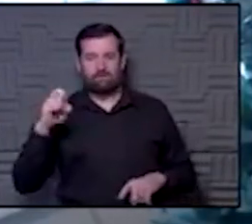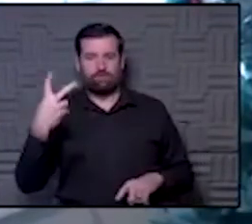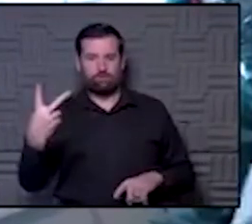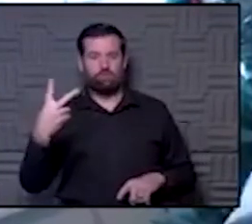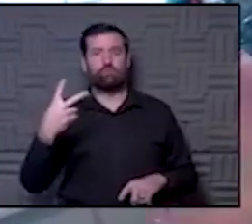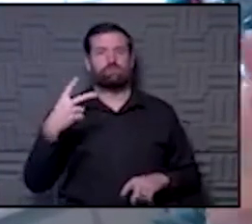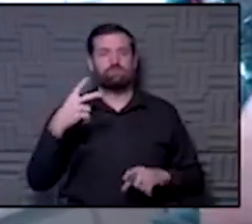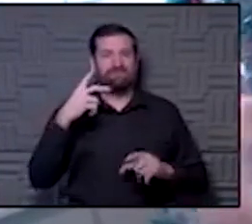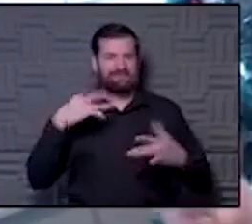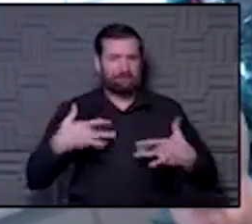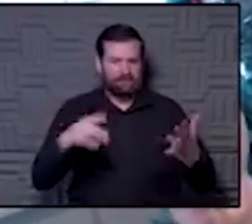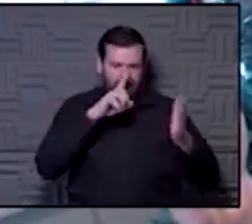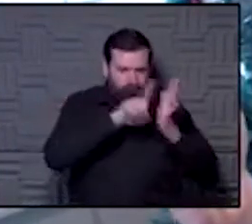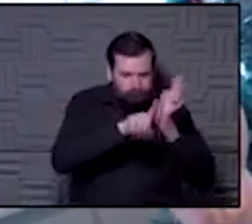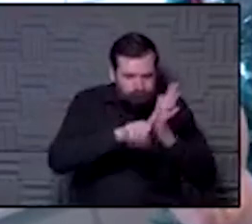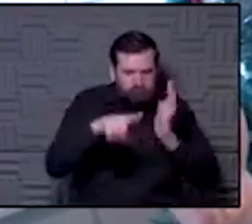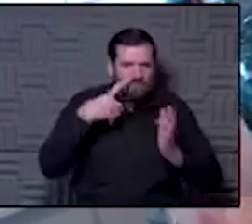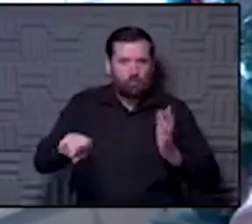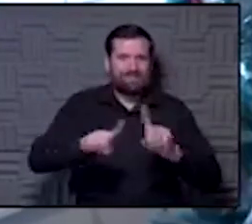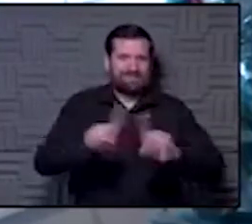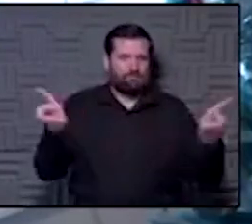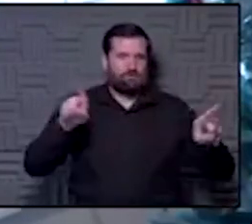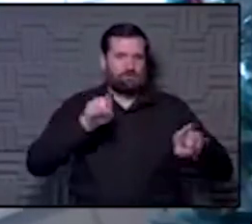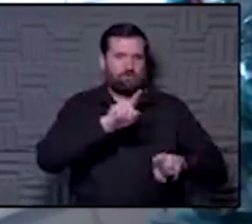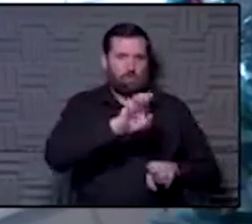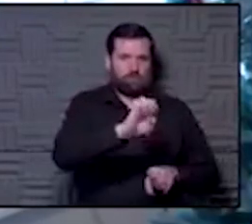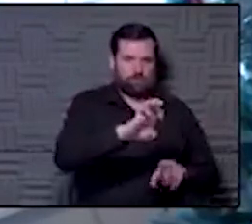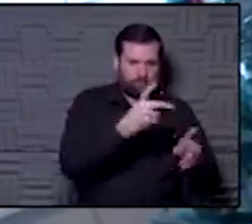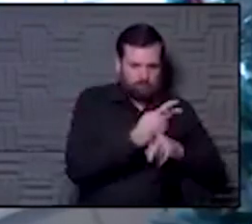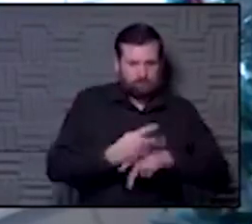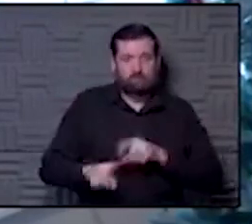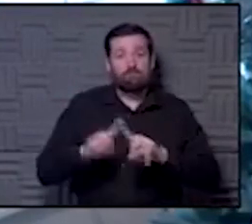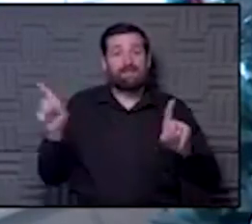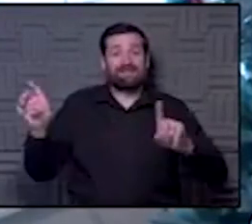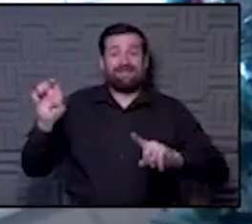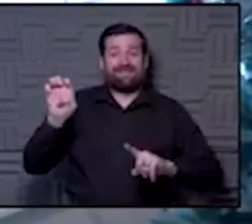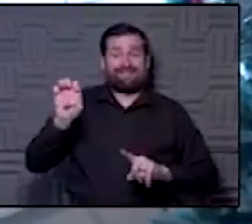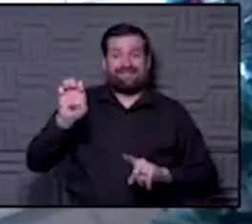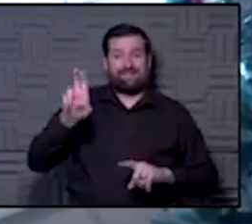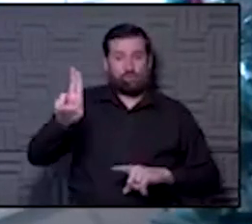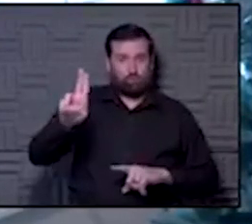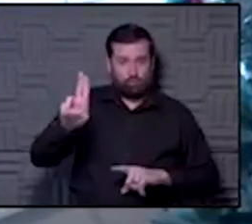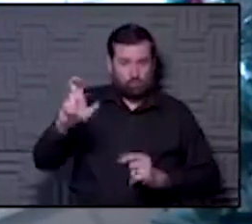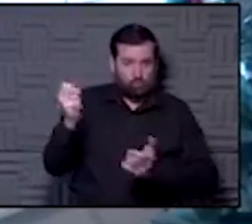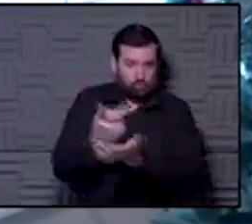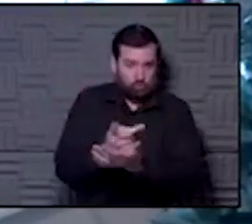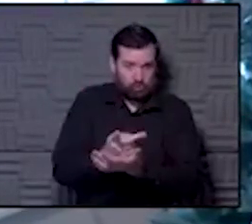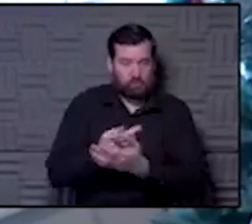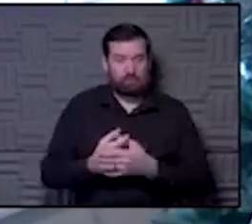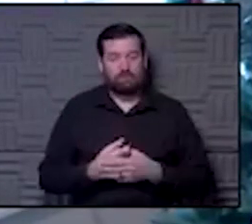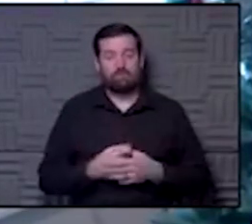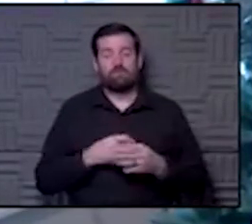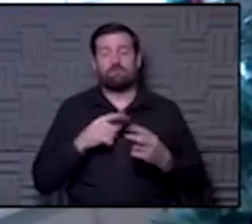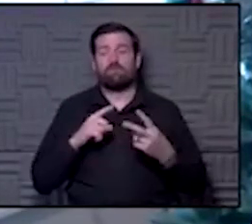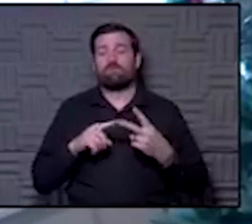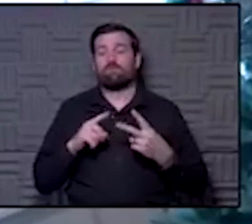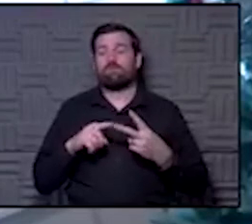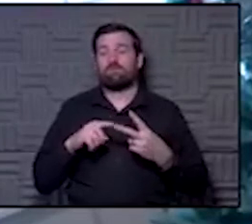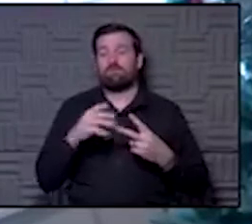exercises. And so there were different doses, but the emergency use authorization and the